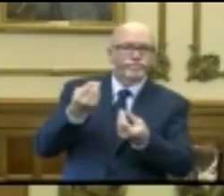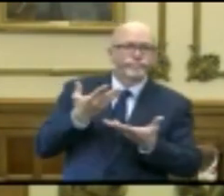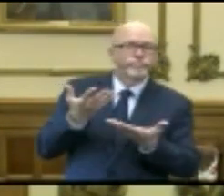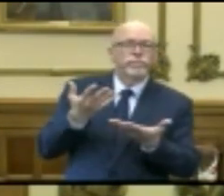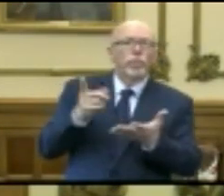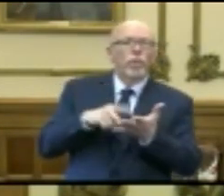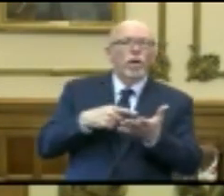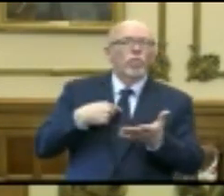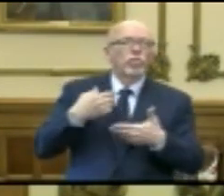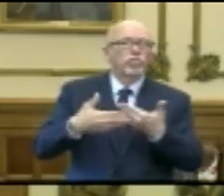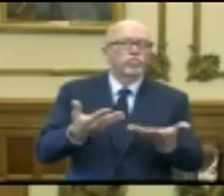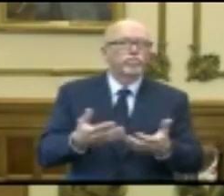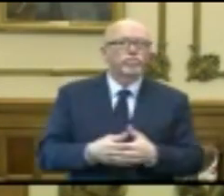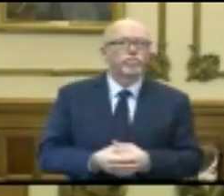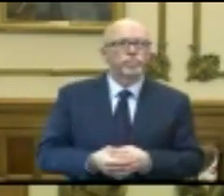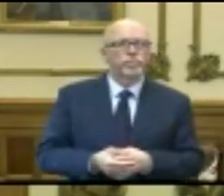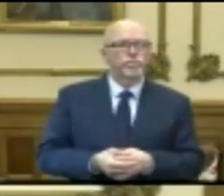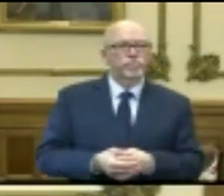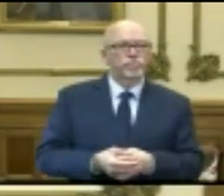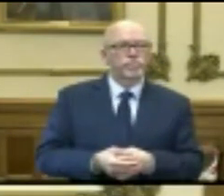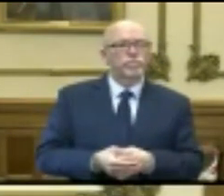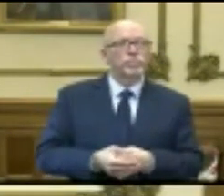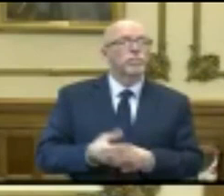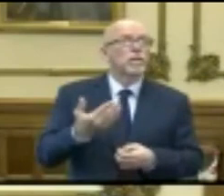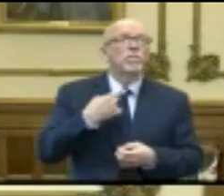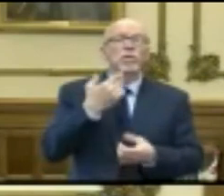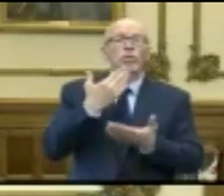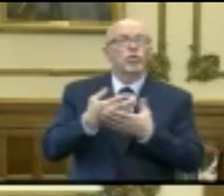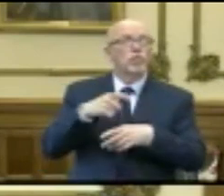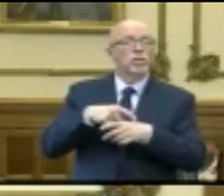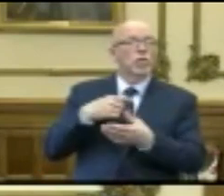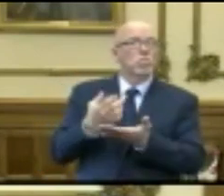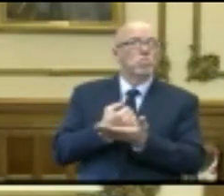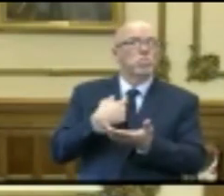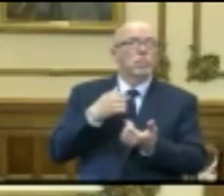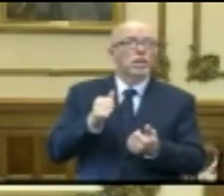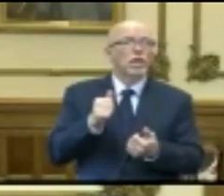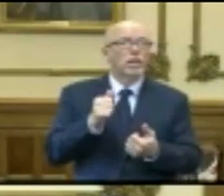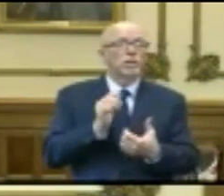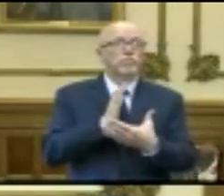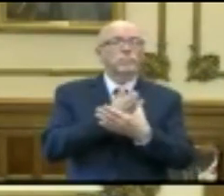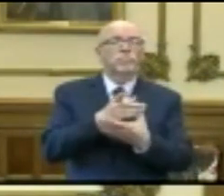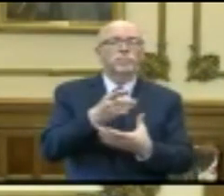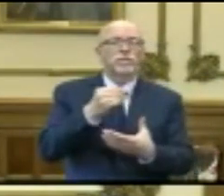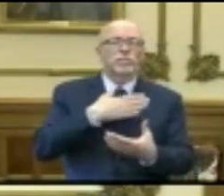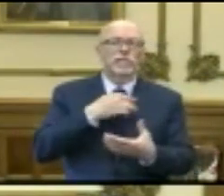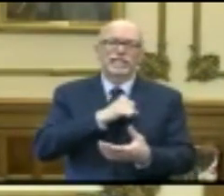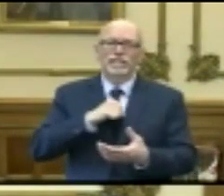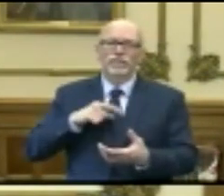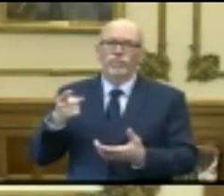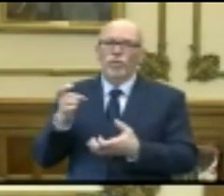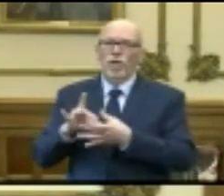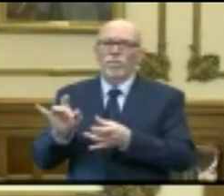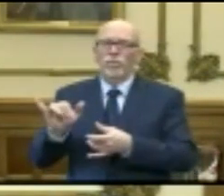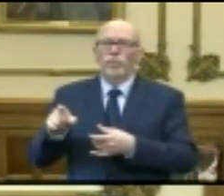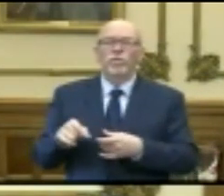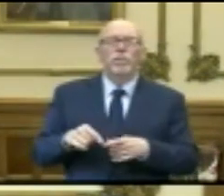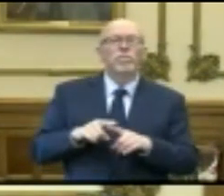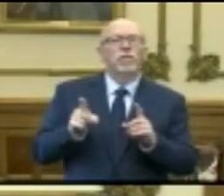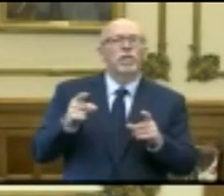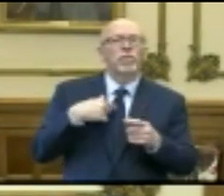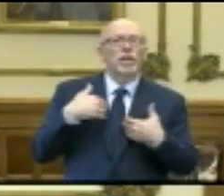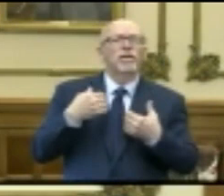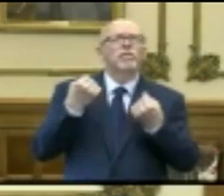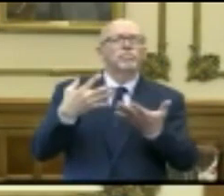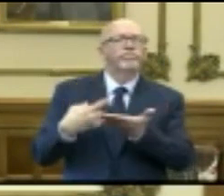direction that we might be heading. You know, this is probably a good time for me to enter. And please, Senator, if you want to comment on this, but we've